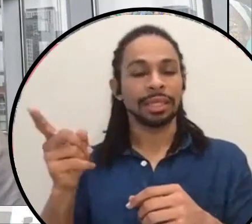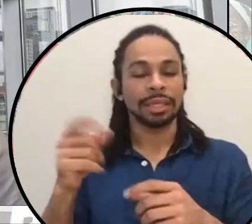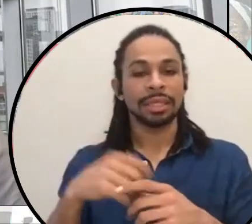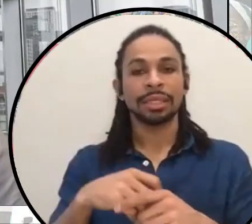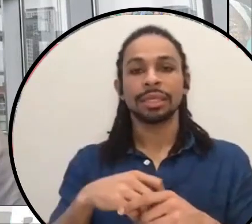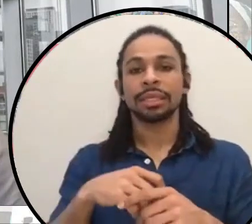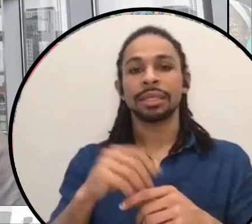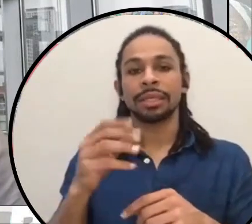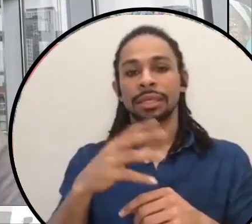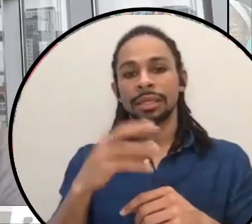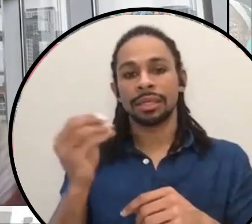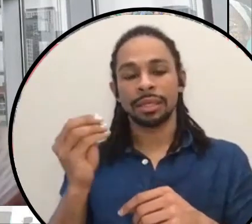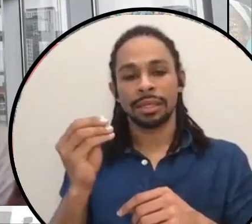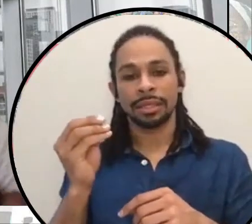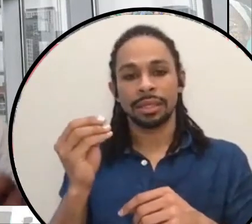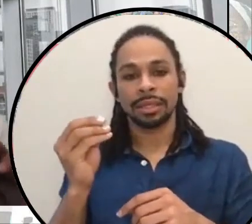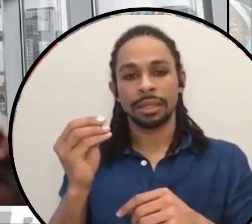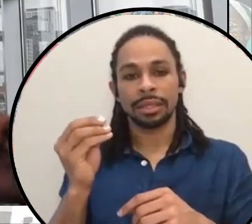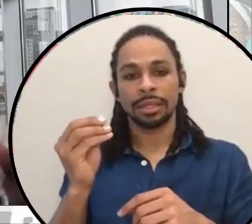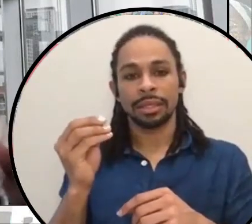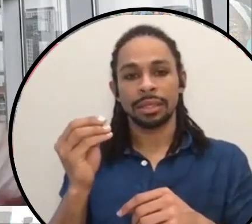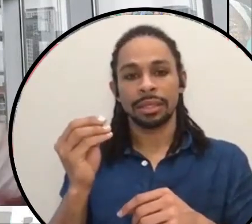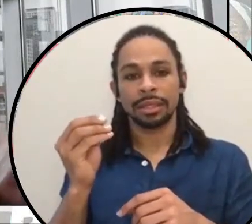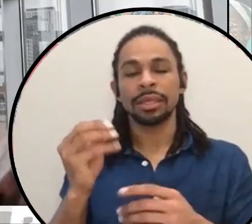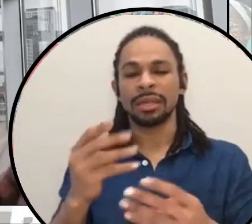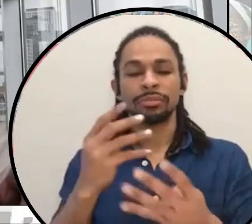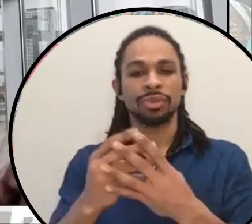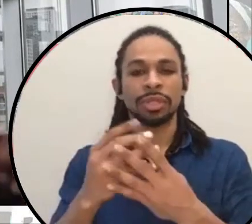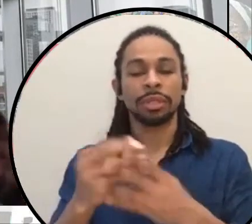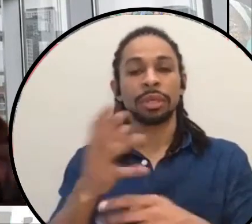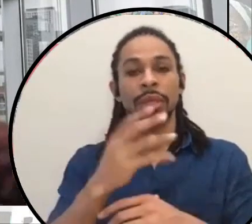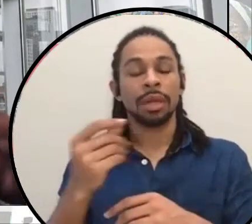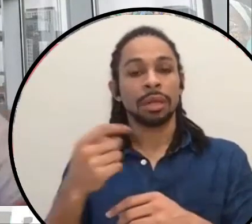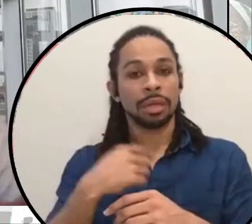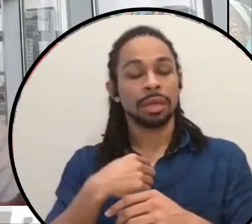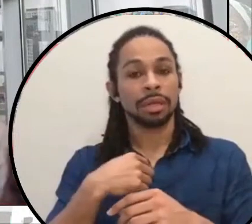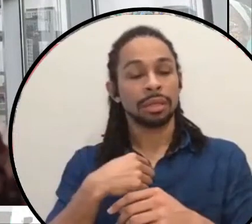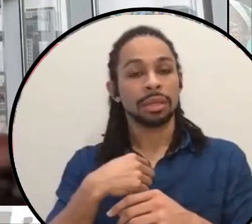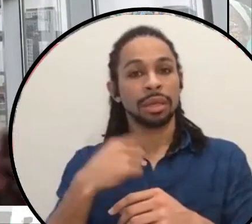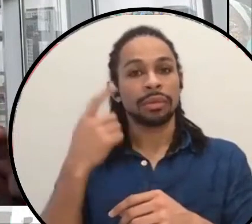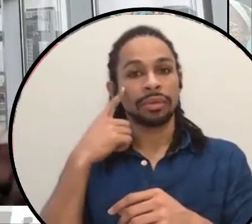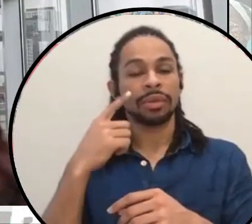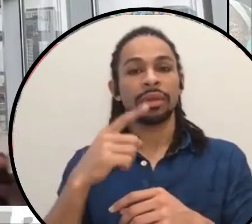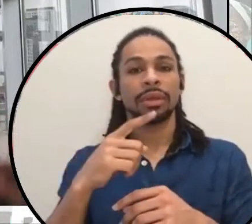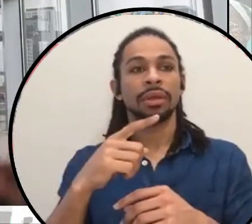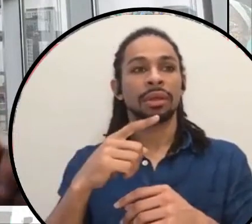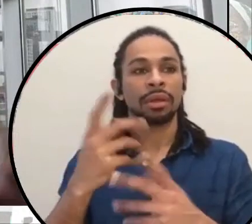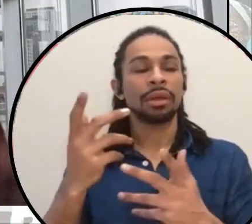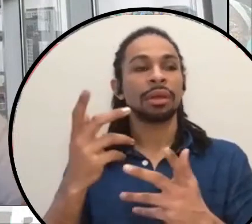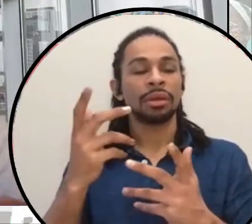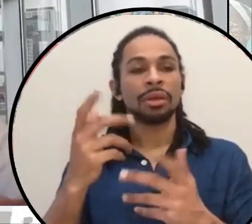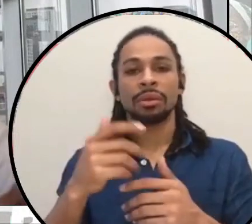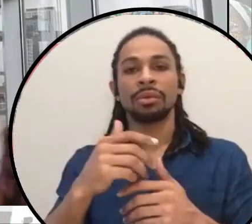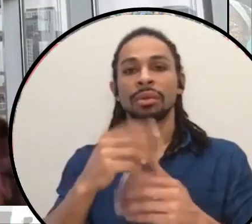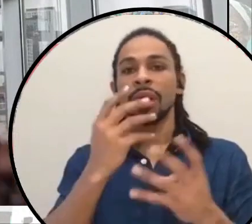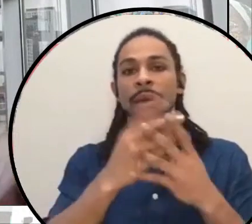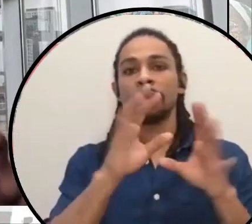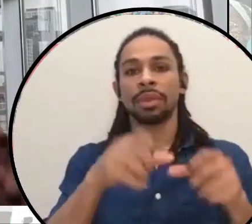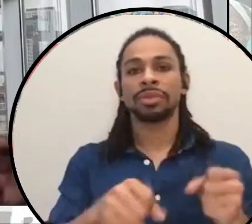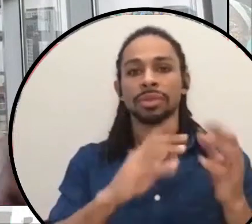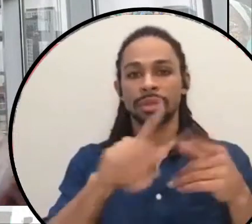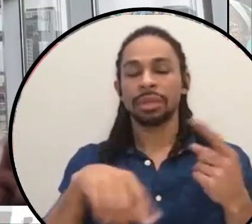you know, and, uh, I think abolition is ultimately about changing the narratives, but not just about changing narratives. It's also about changing the